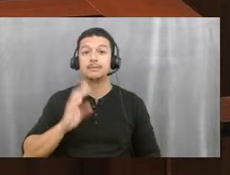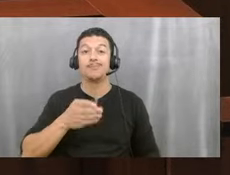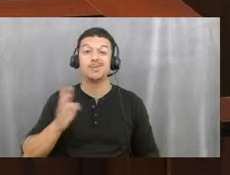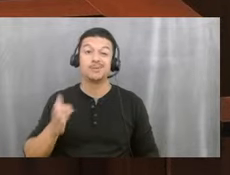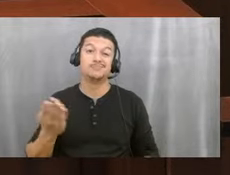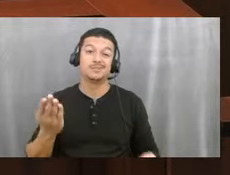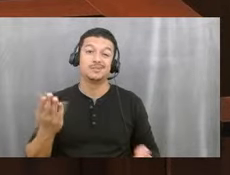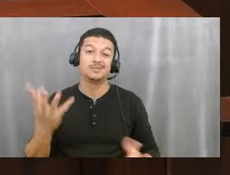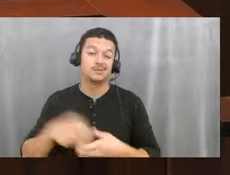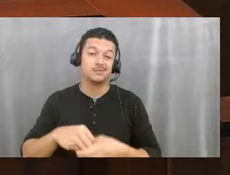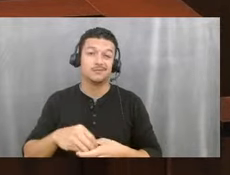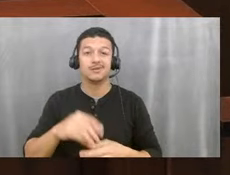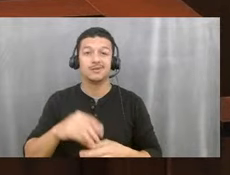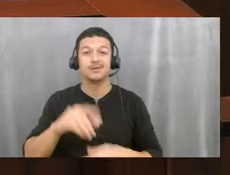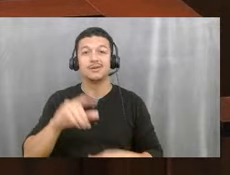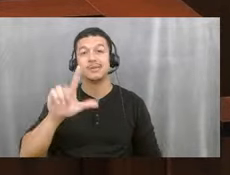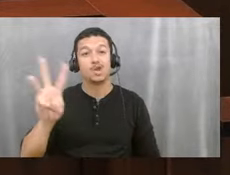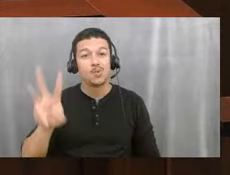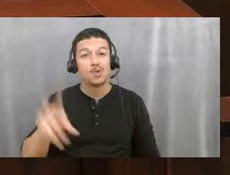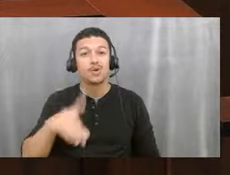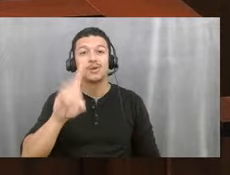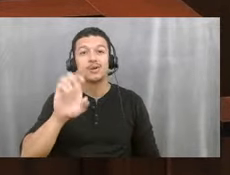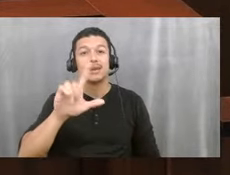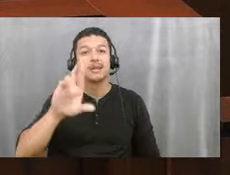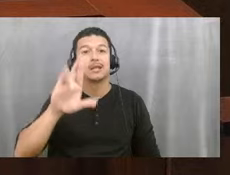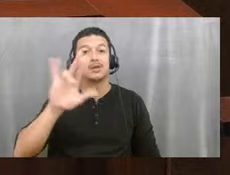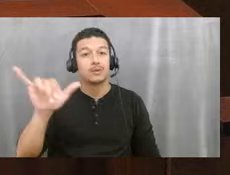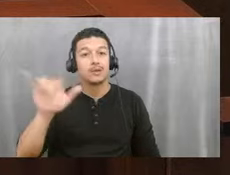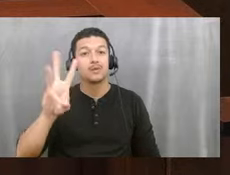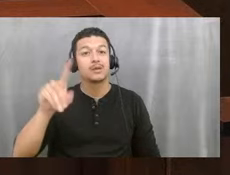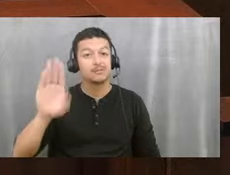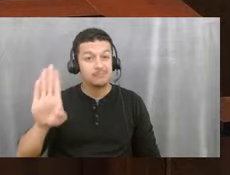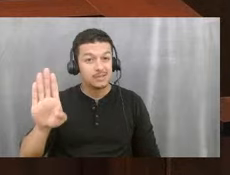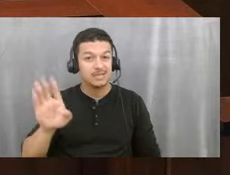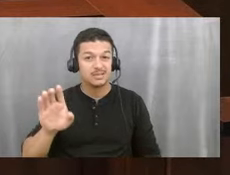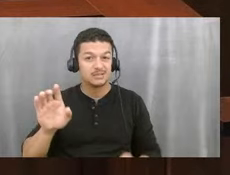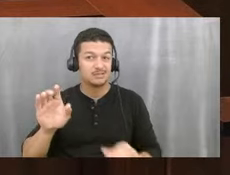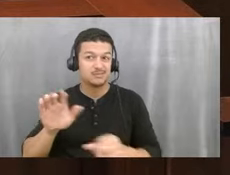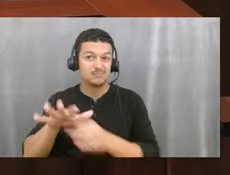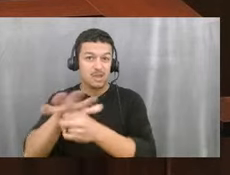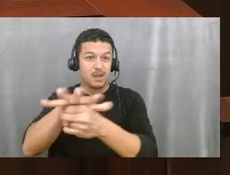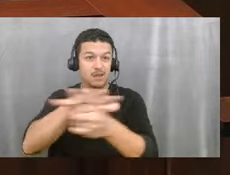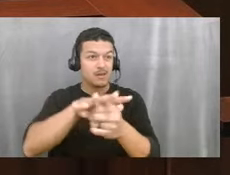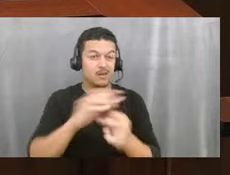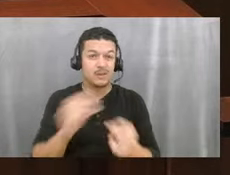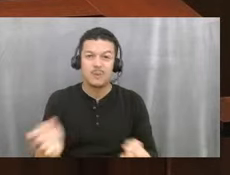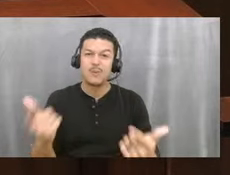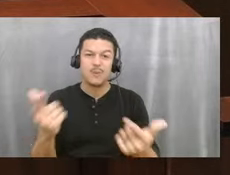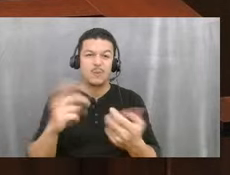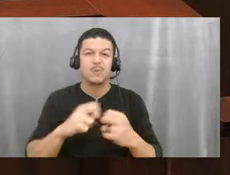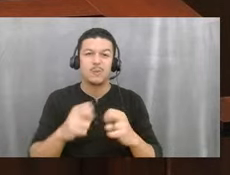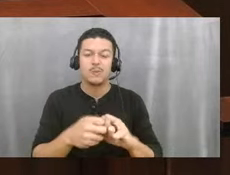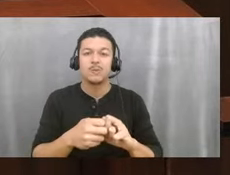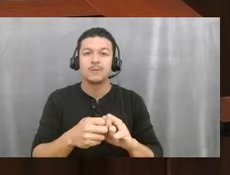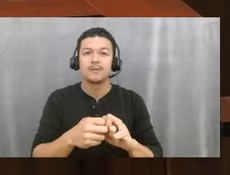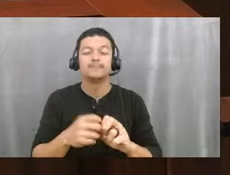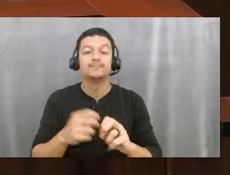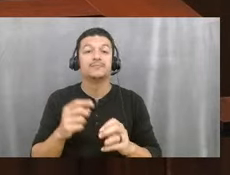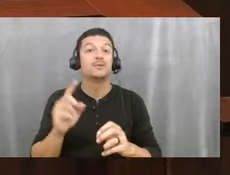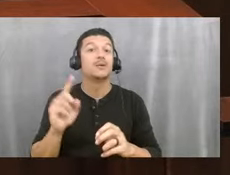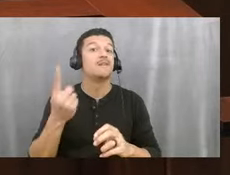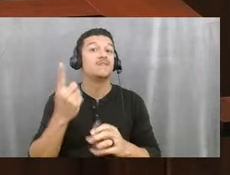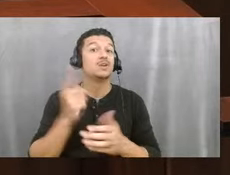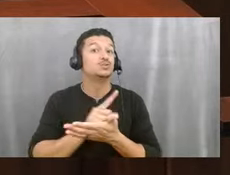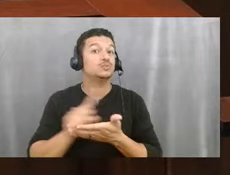Worth, Delray, West Palm, the areas that I represent, all of them really are having issues. And so what we do is within the first two weeks of school, every